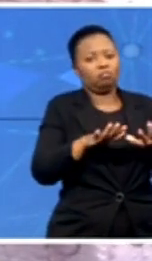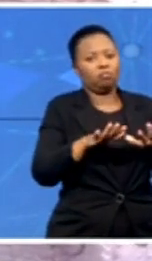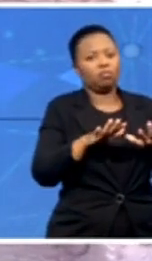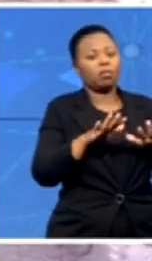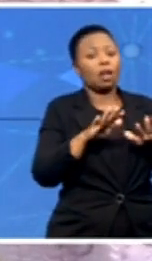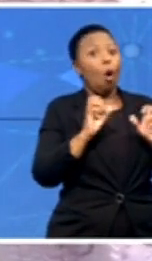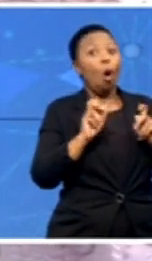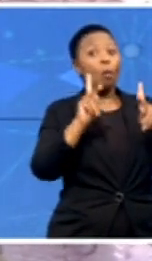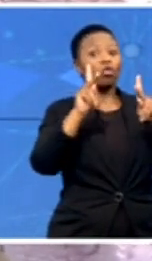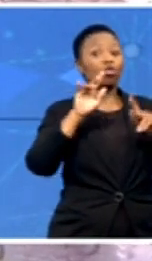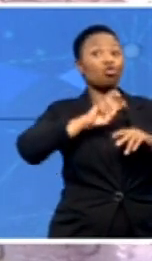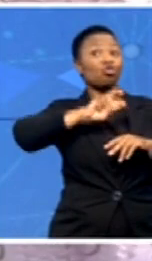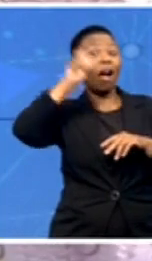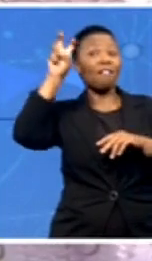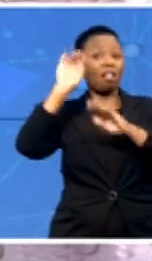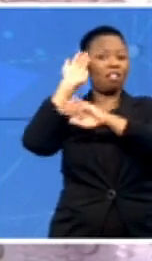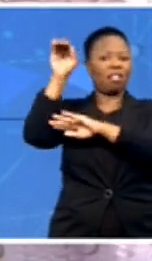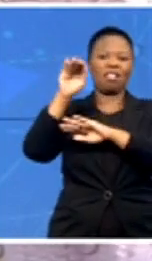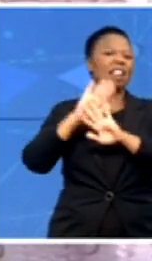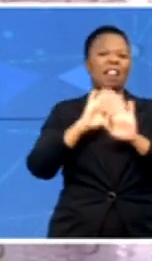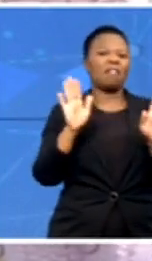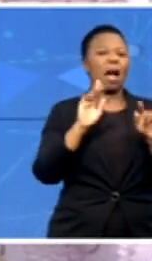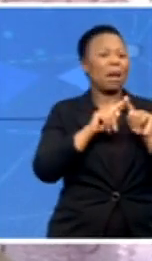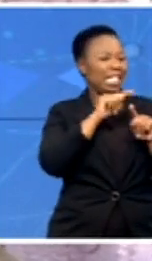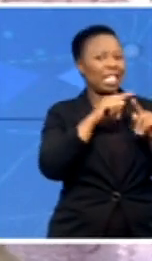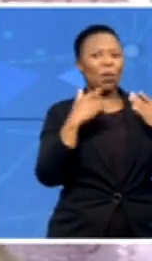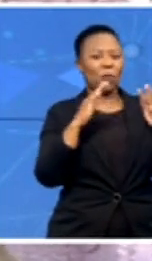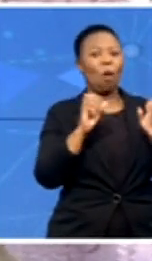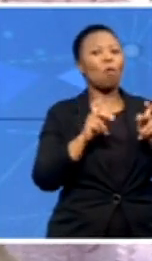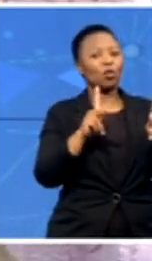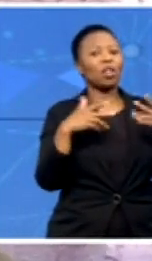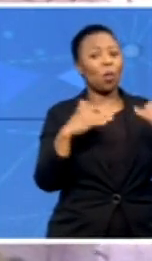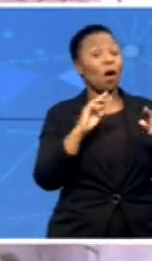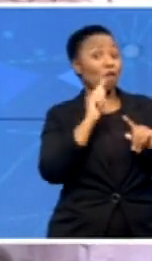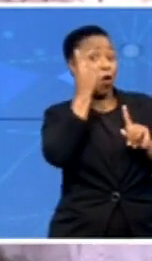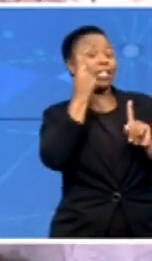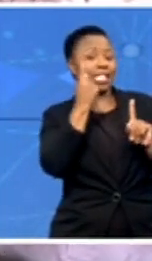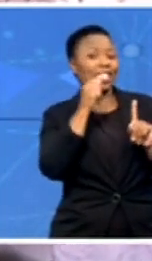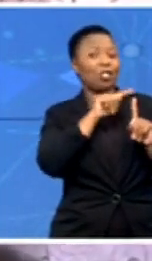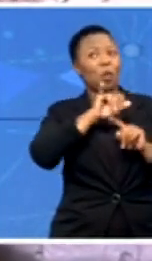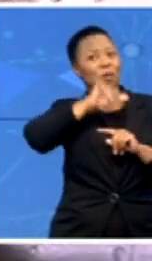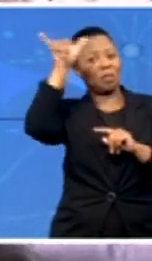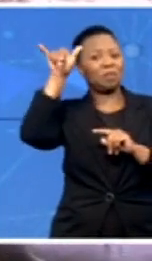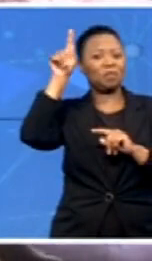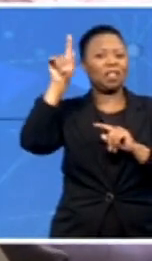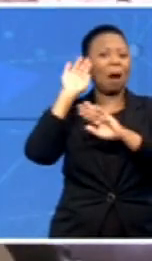this is a good opportunity for her. And she is definitely the first and I'm very proud of that. And then also,